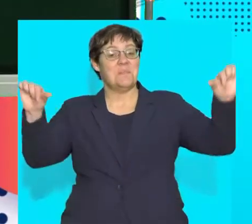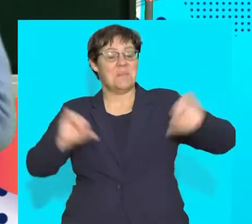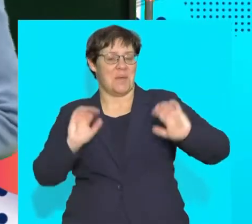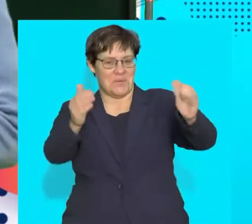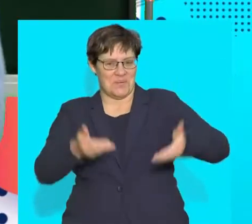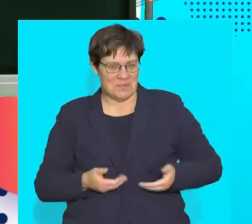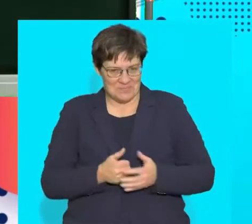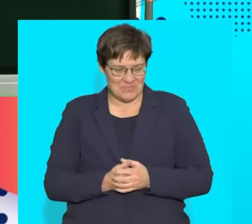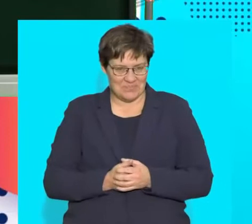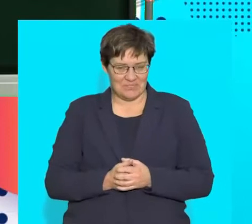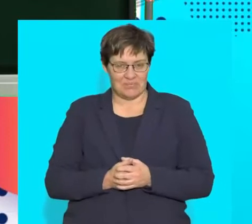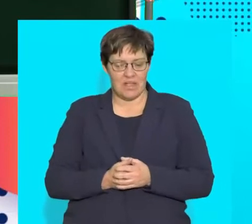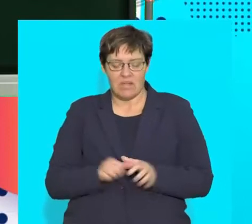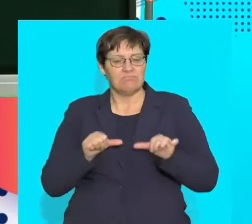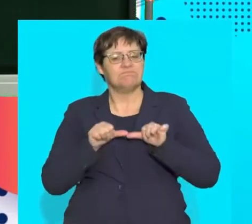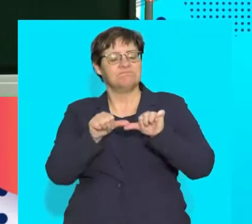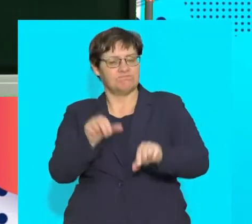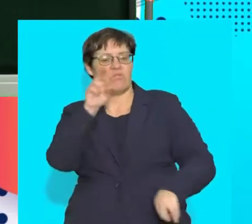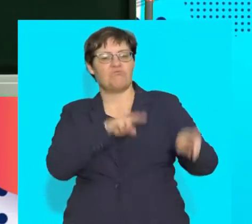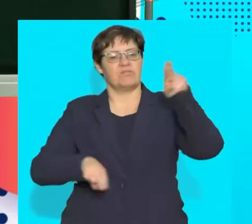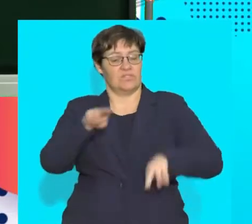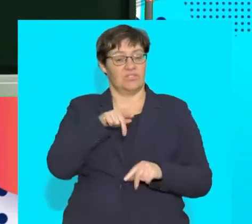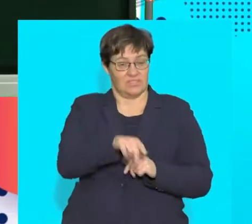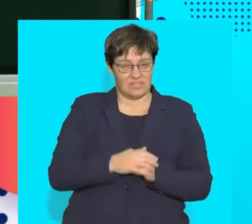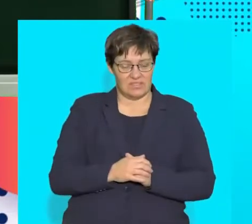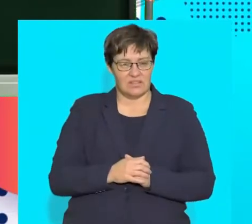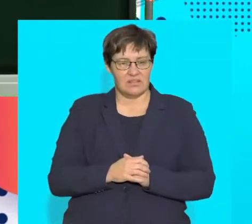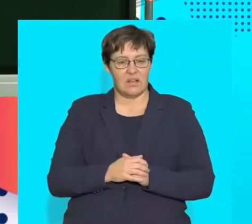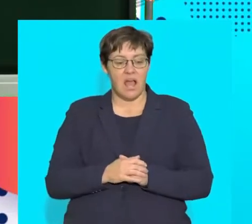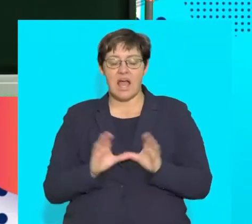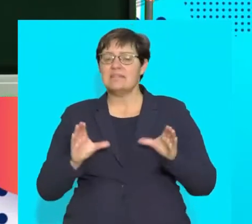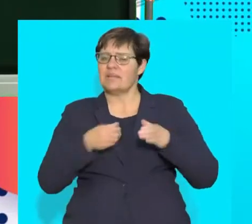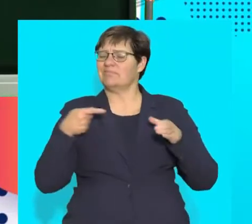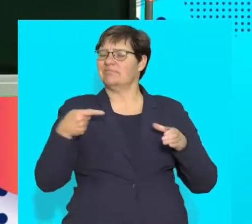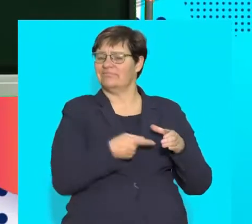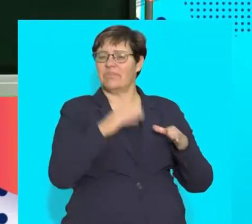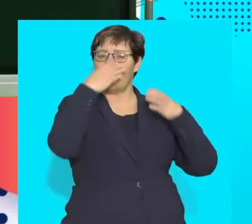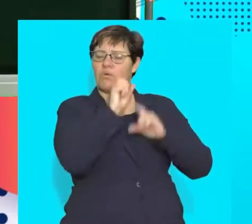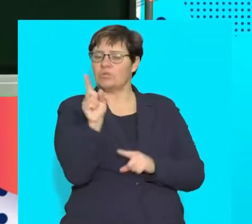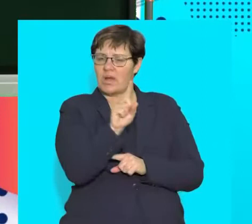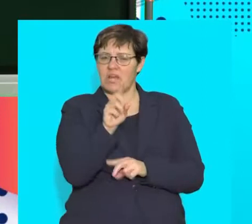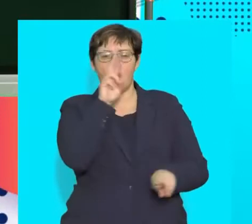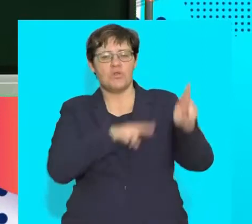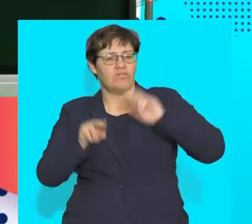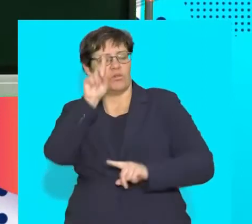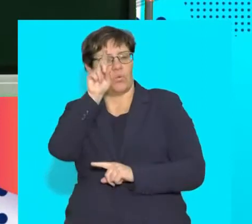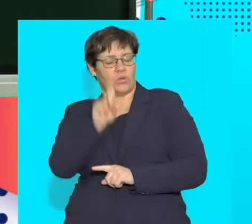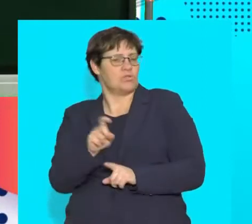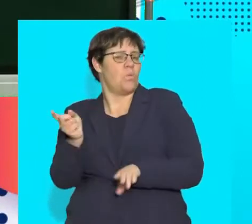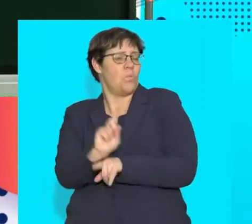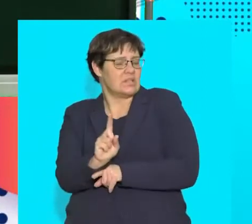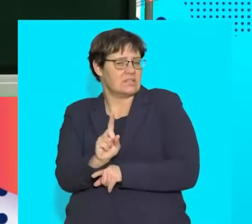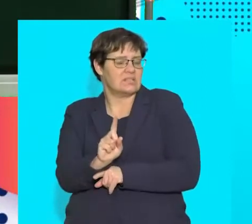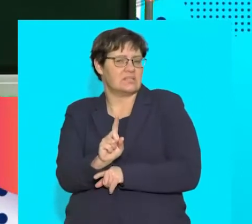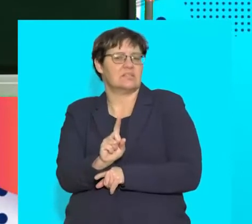Welcome back, Life Science Learners. Let's continue with our revision lesson. In our segment now, we're focusing on some revision questions on